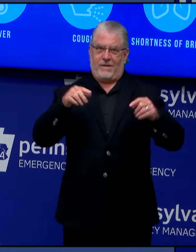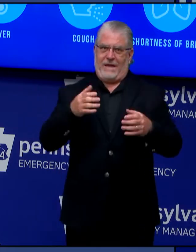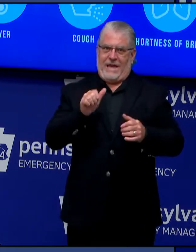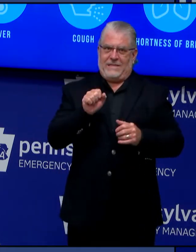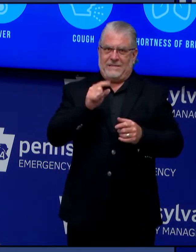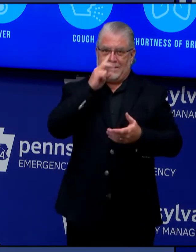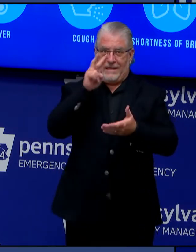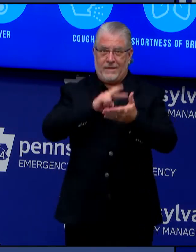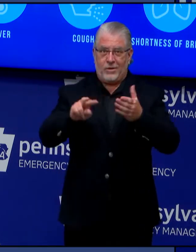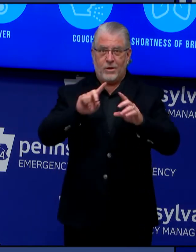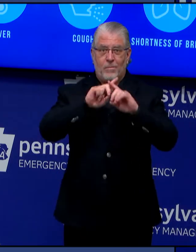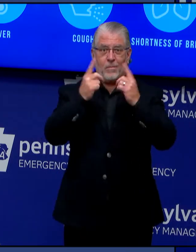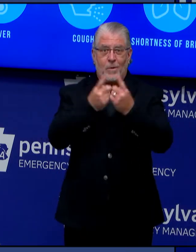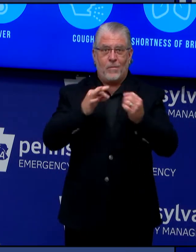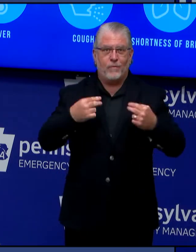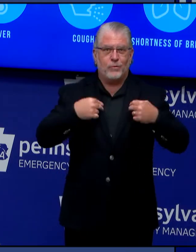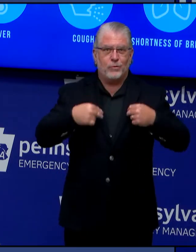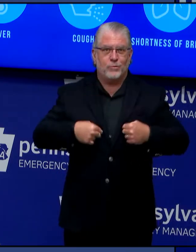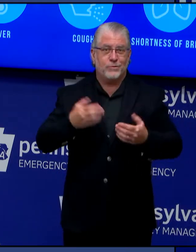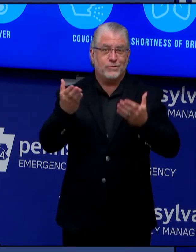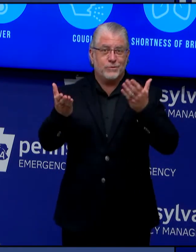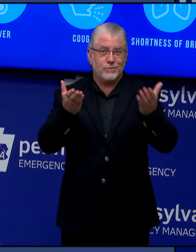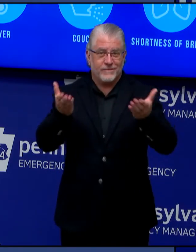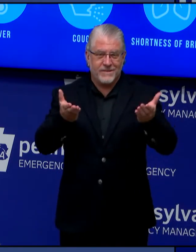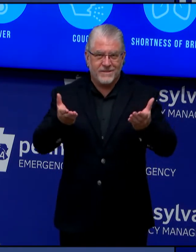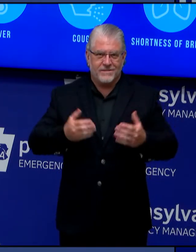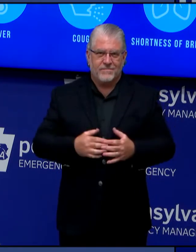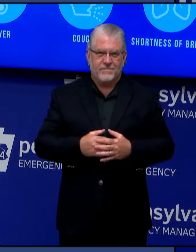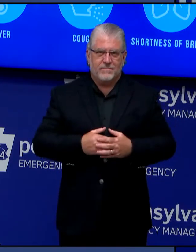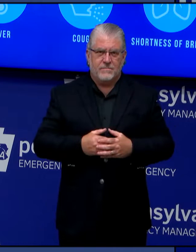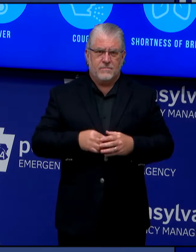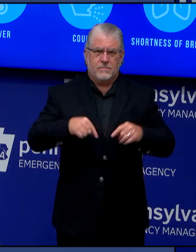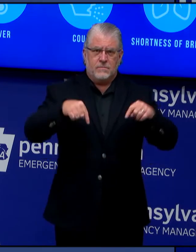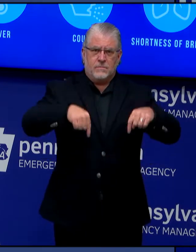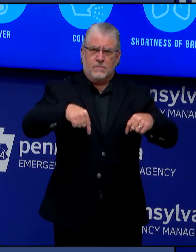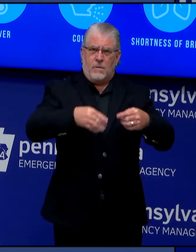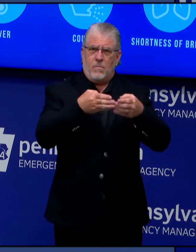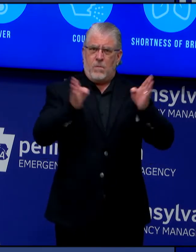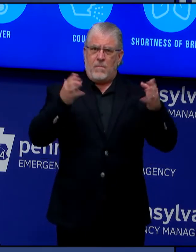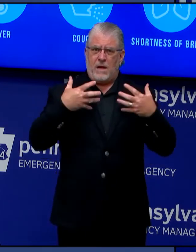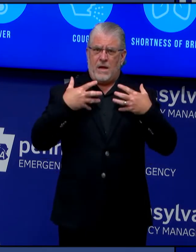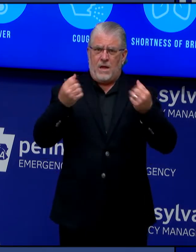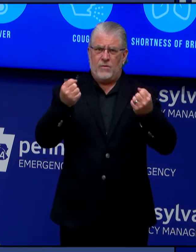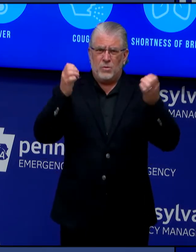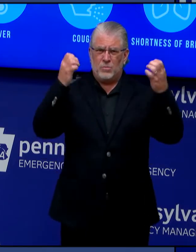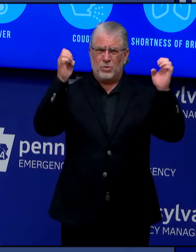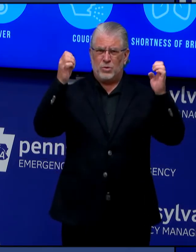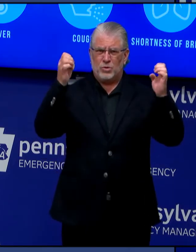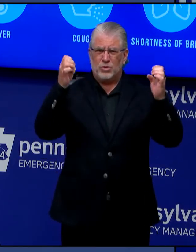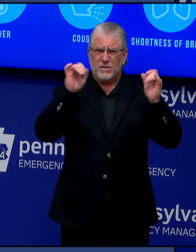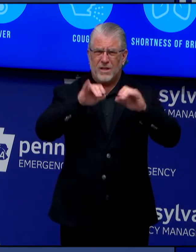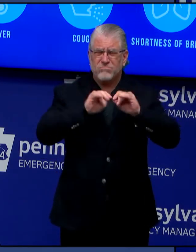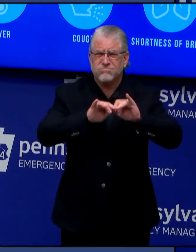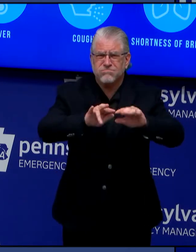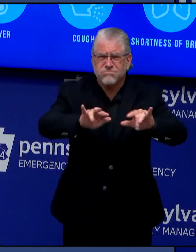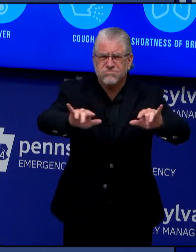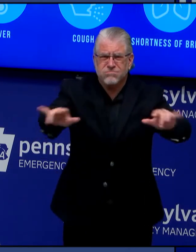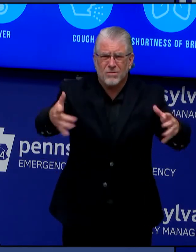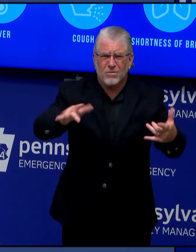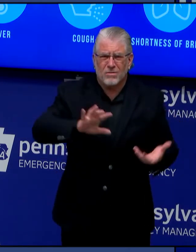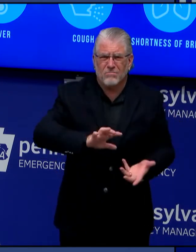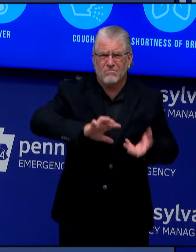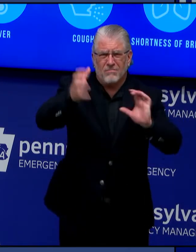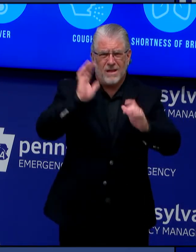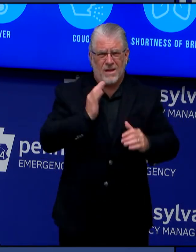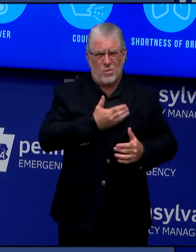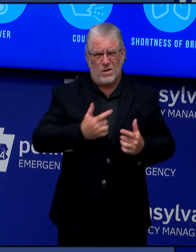This public health emergency has very suddenly disrupted all of our lives to some extent. But for many Pennsylvanians and their